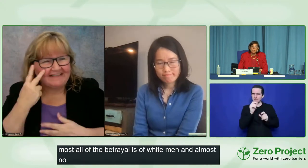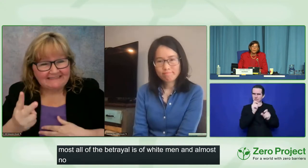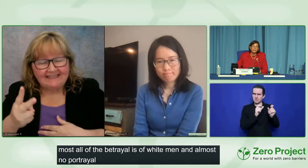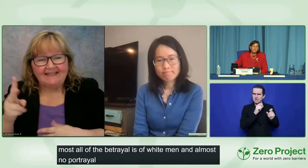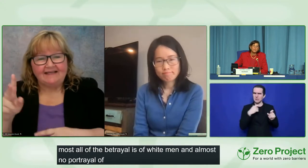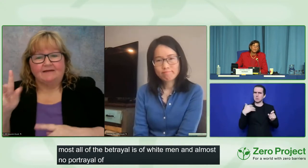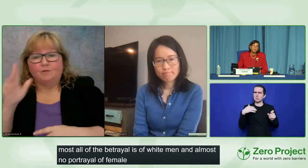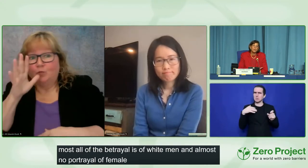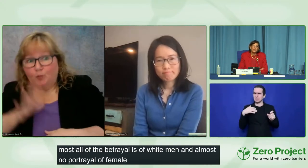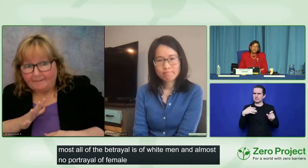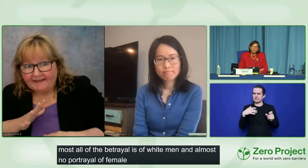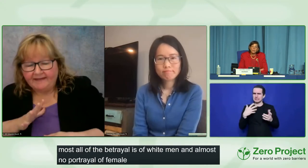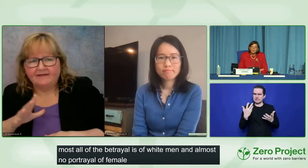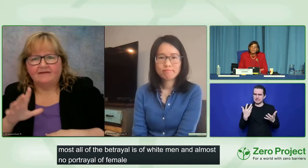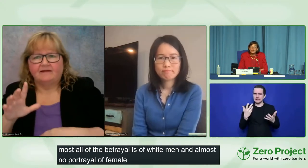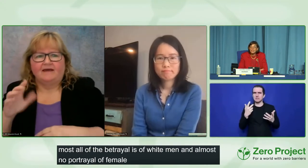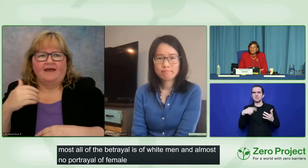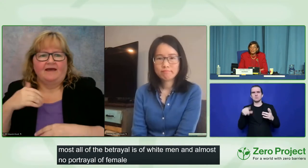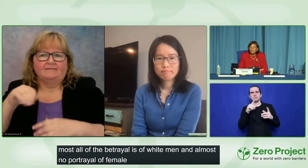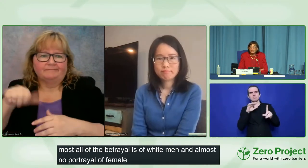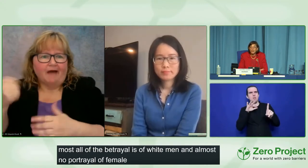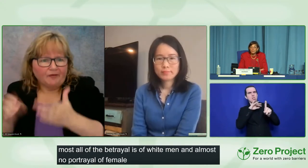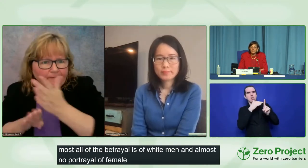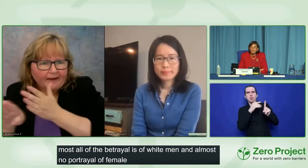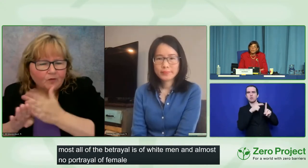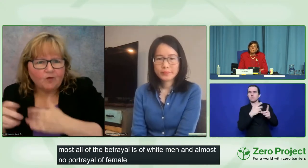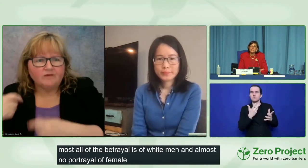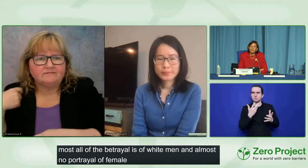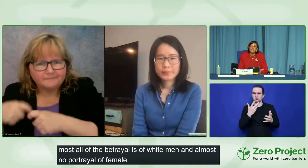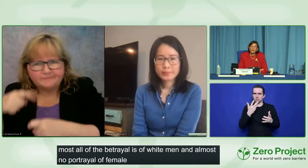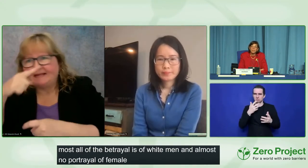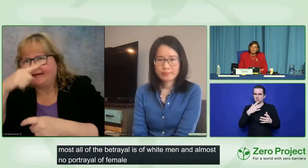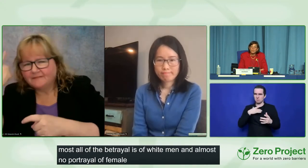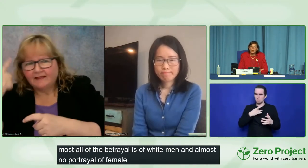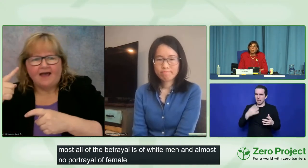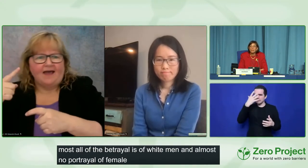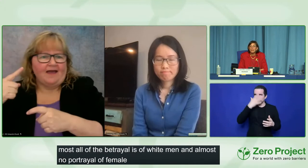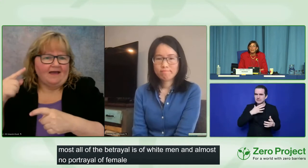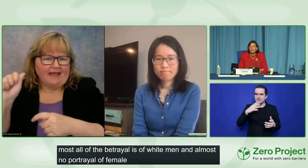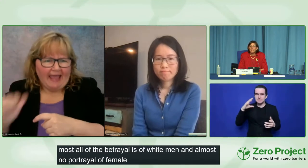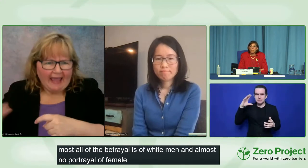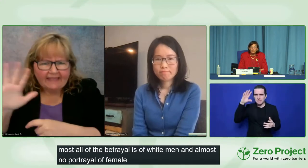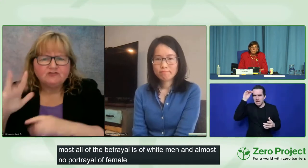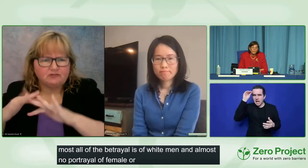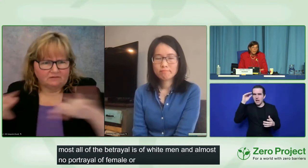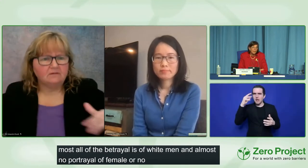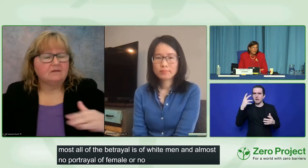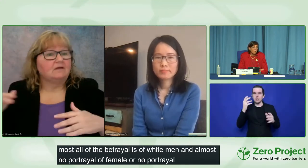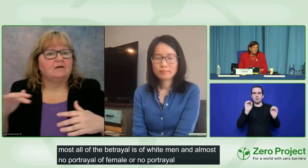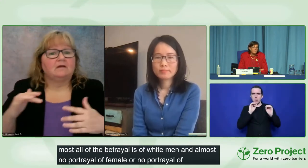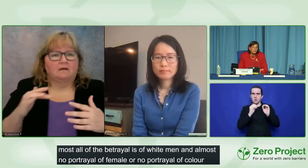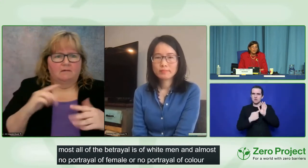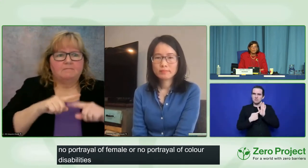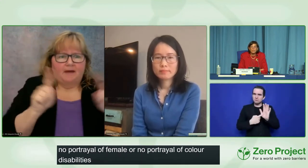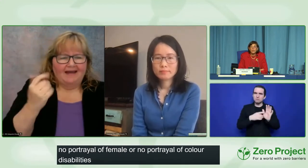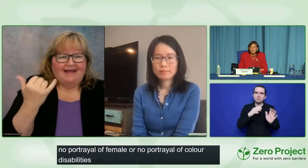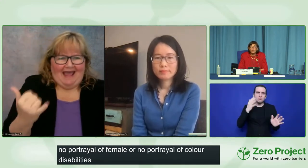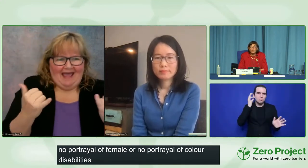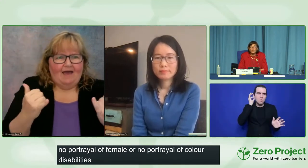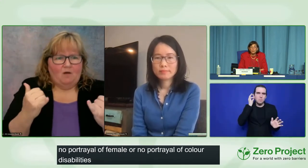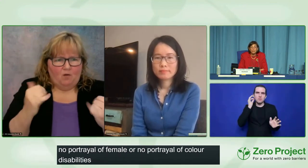working in the space. Working with Disney and Netflix and Amazon and WarnerMedia and others.